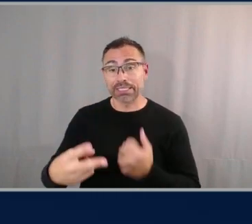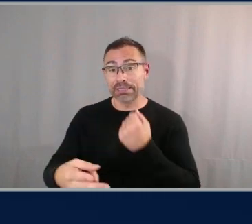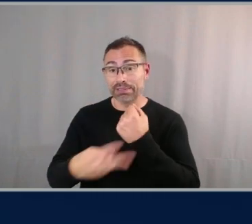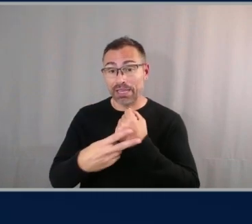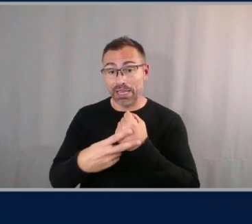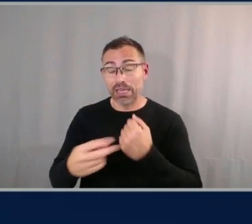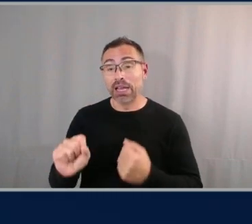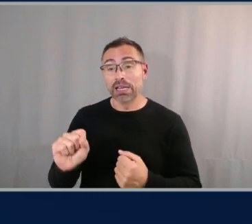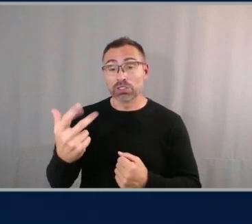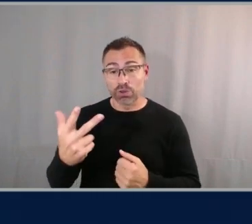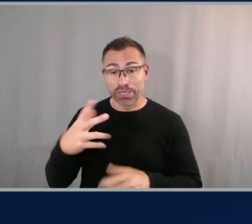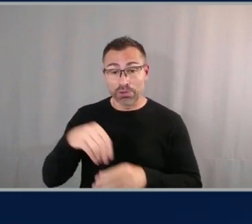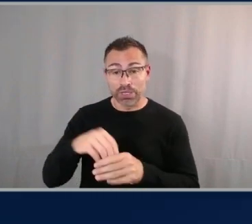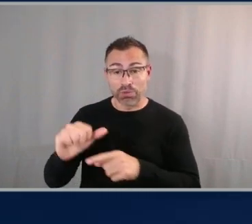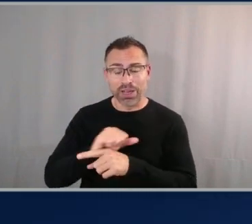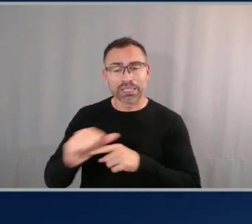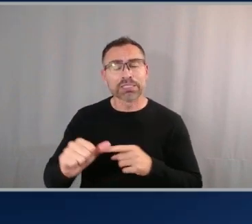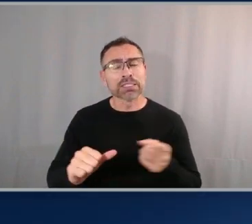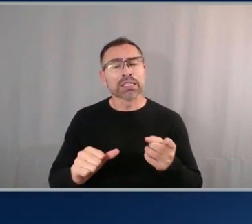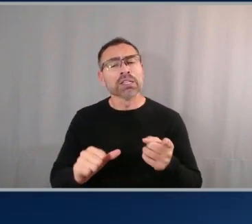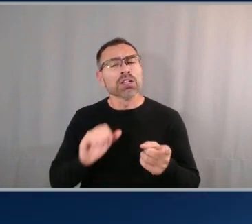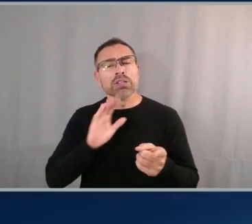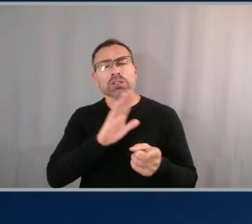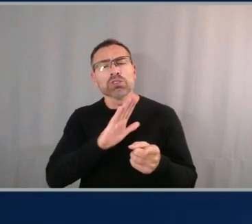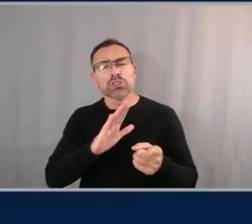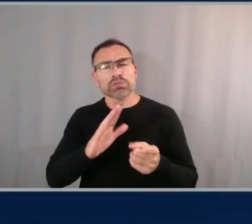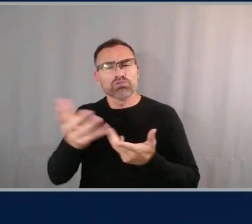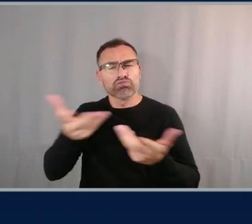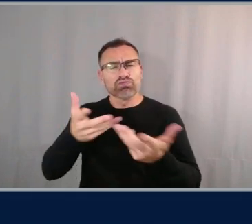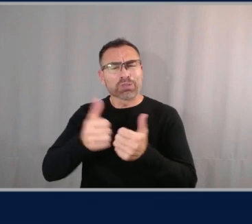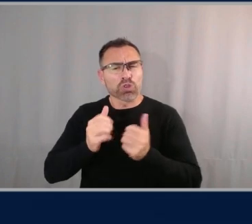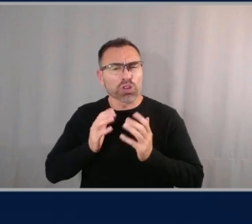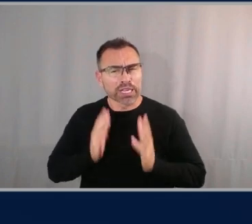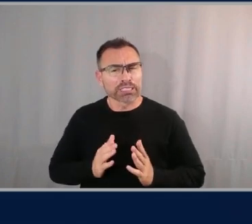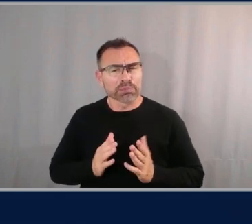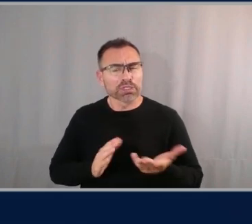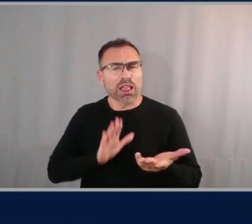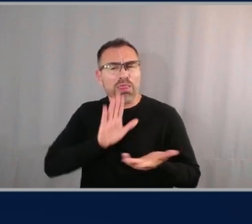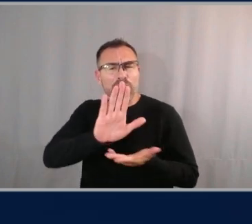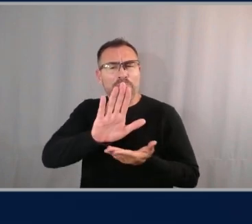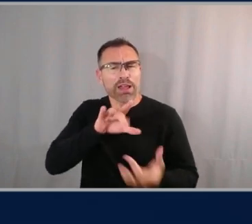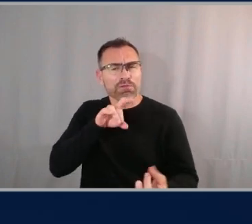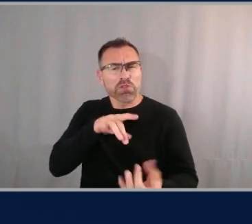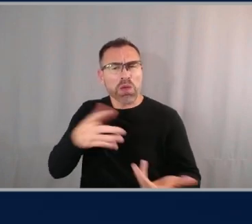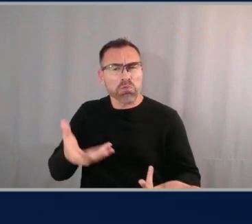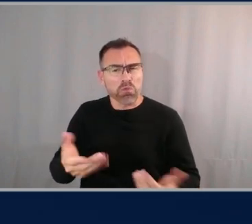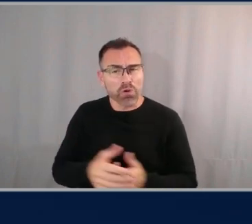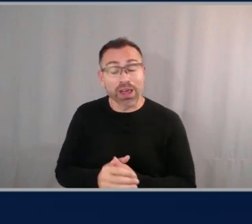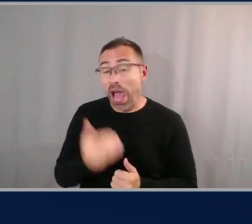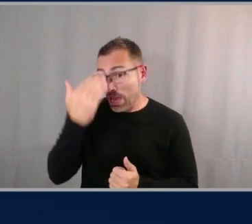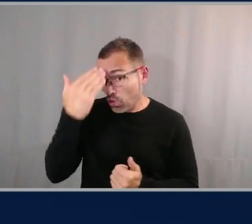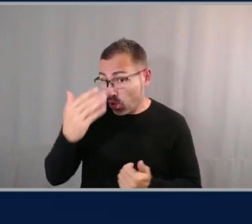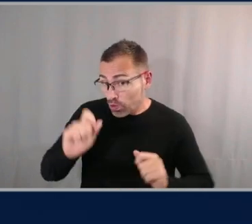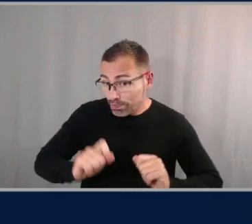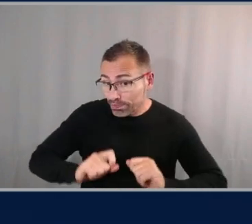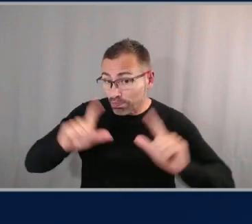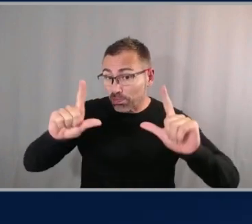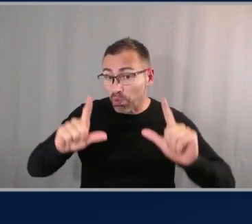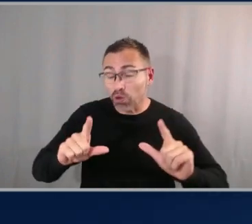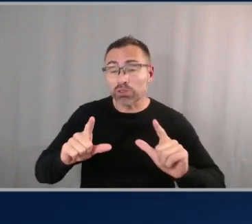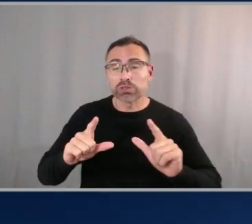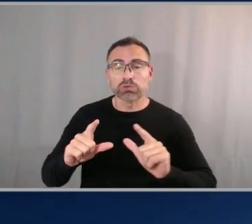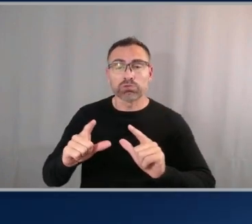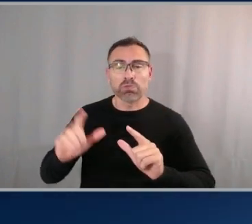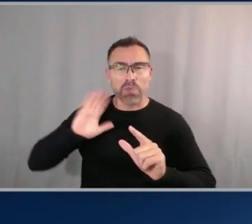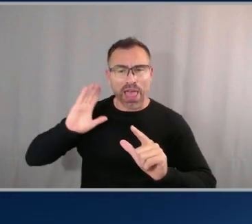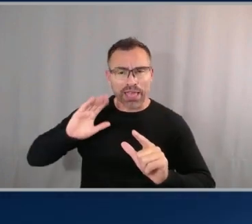customers as you've been talking about this we know that you um had a blog post around reinvent time like what's been interesting